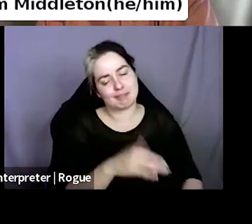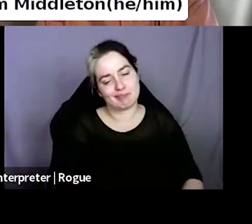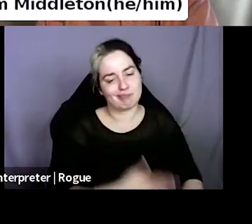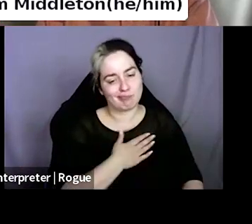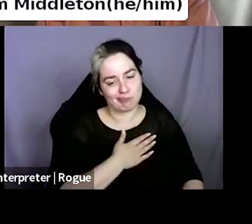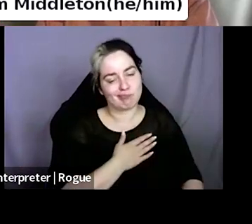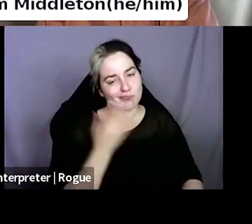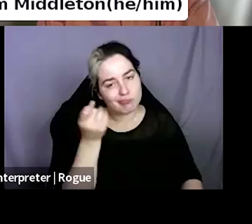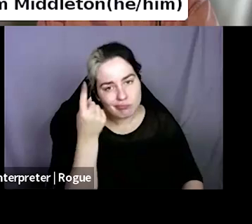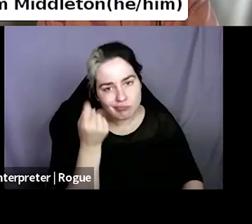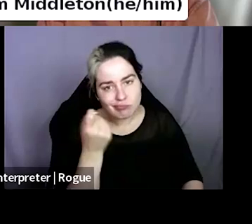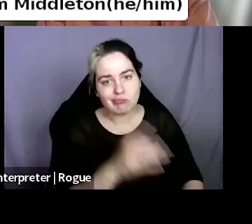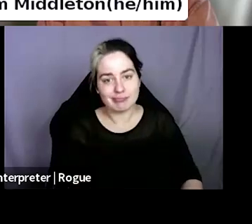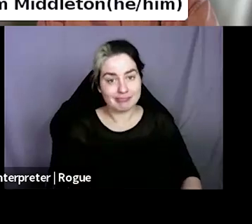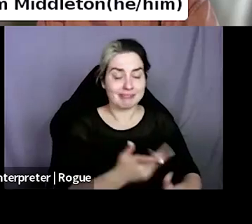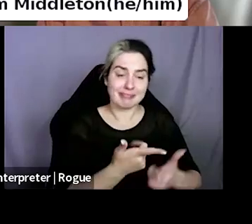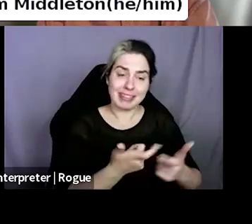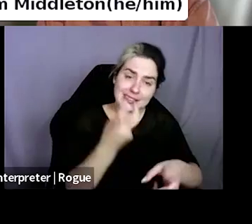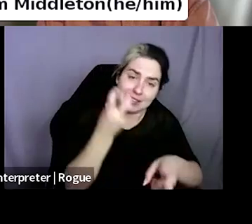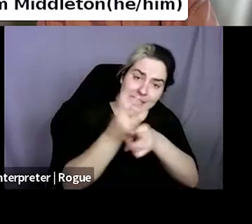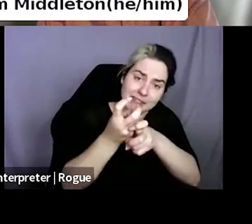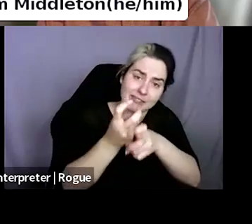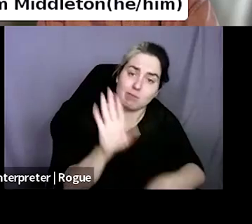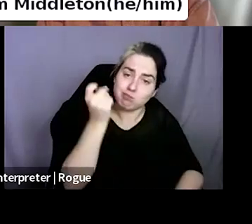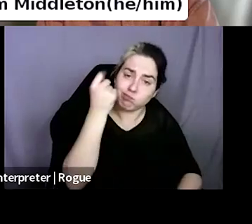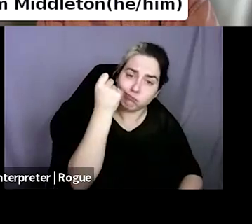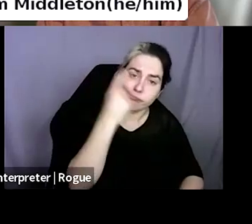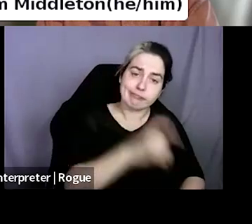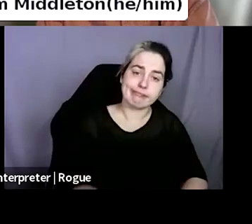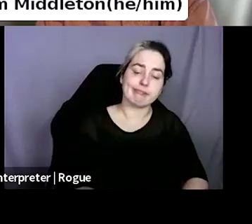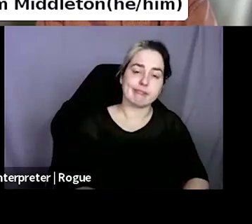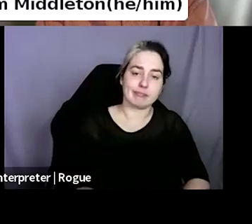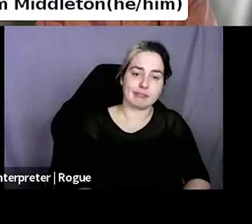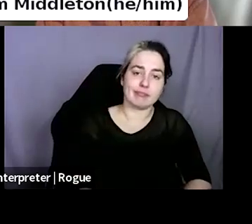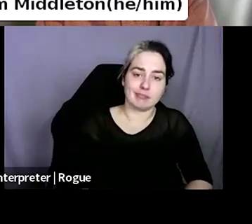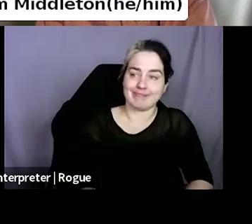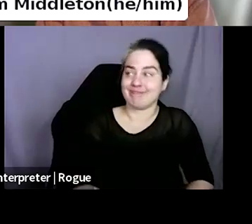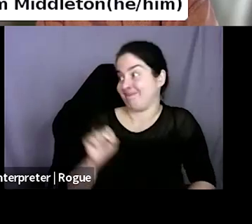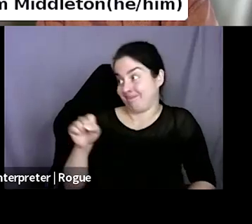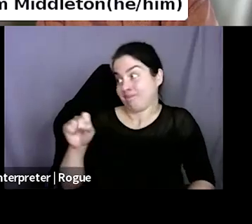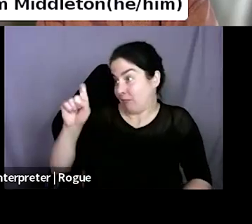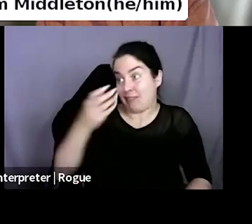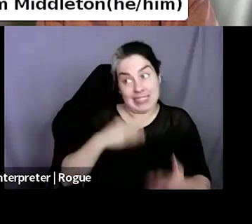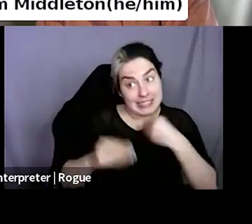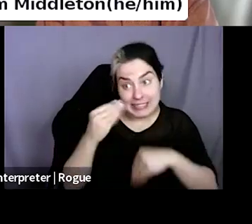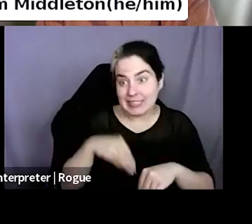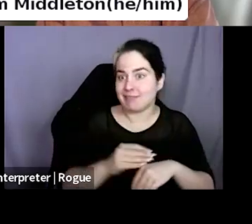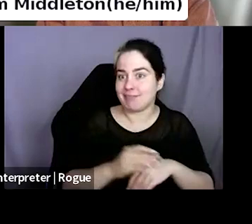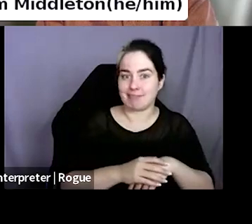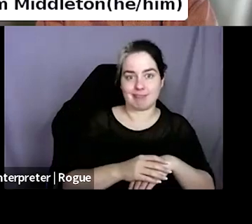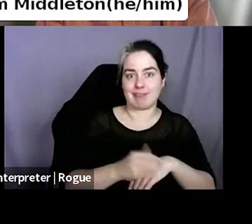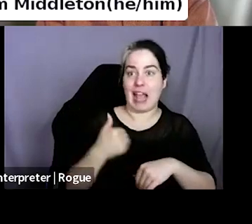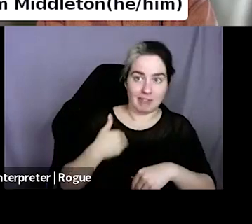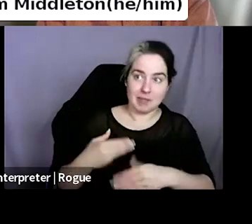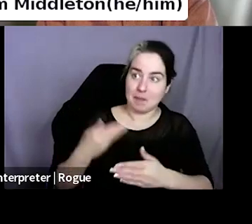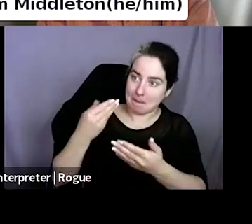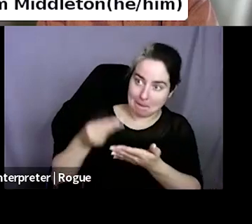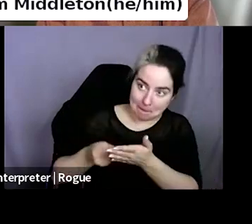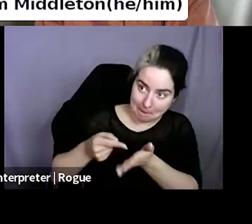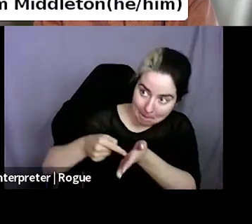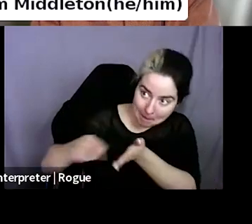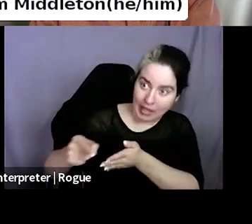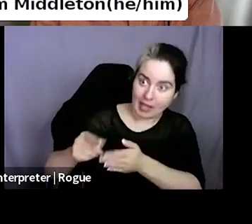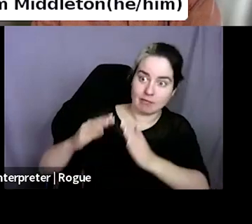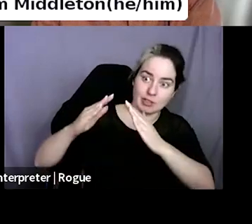So yeah. Yeah. Gotta, gotta eat, put a roof over your head and then